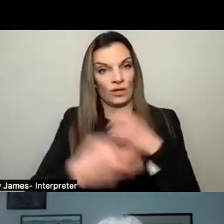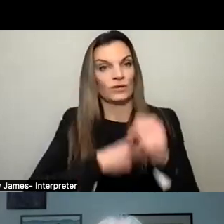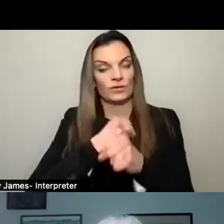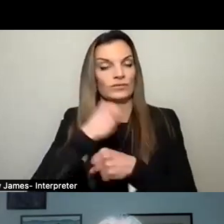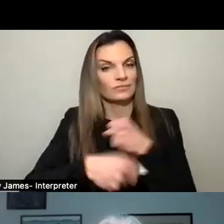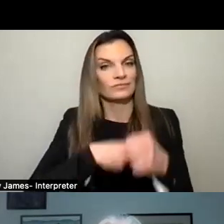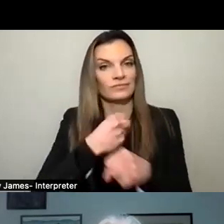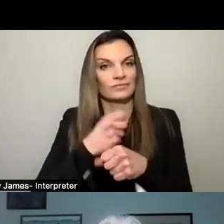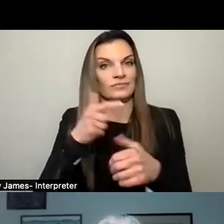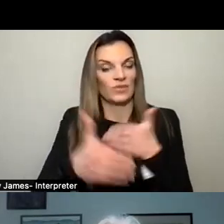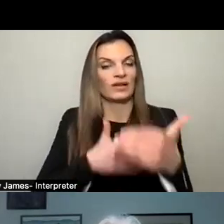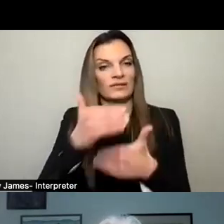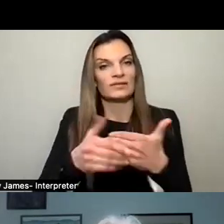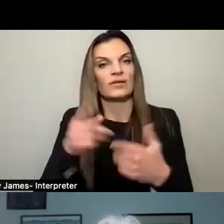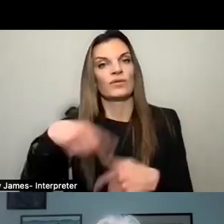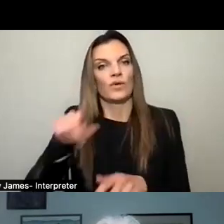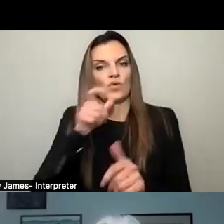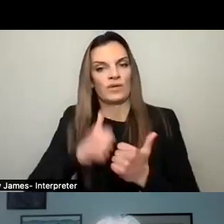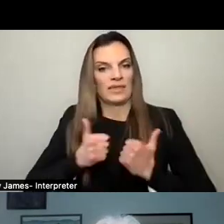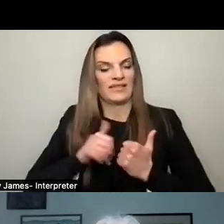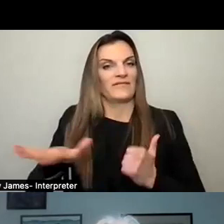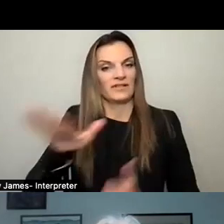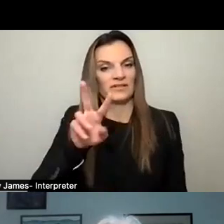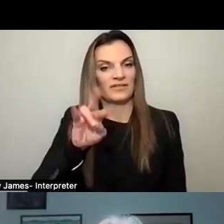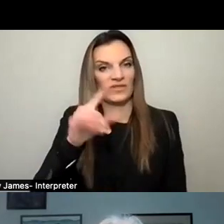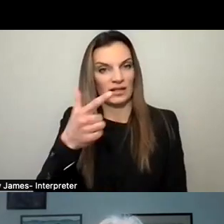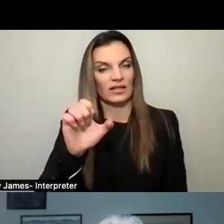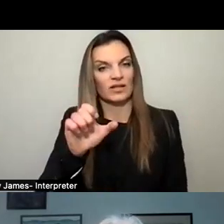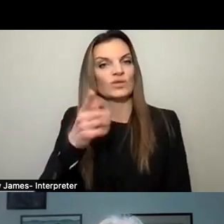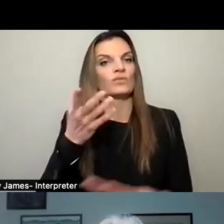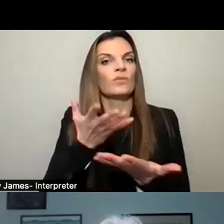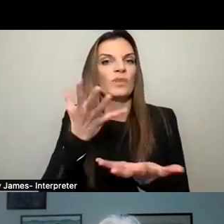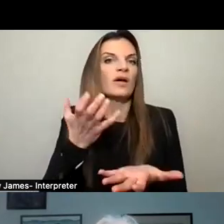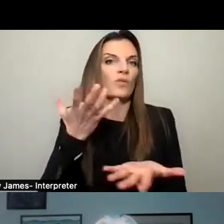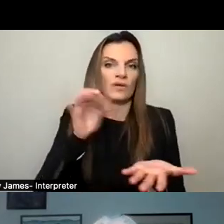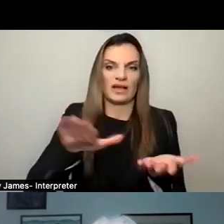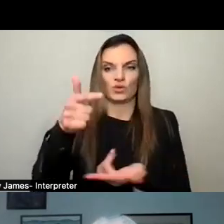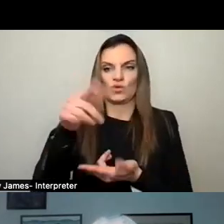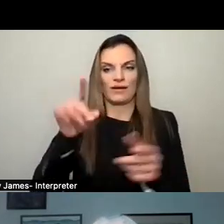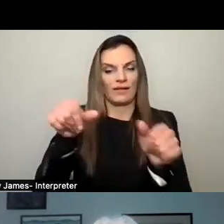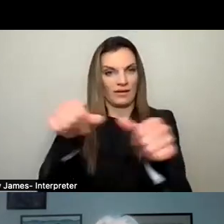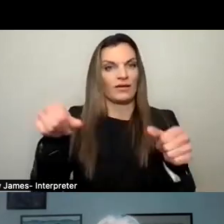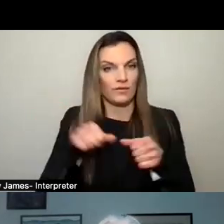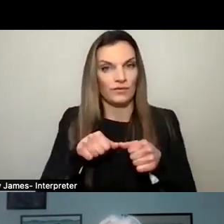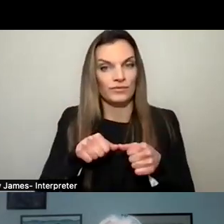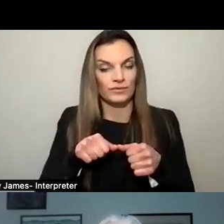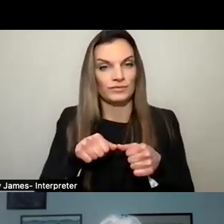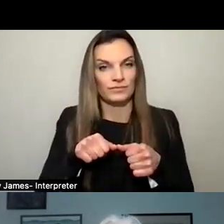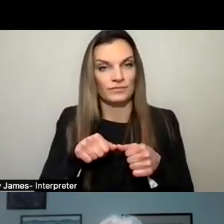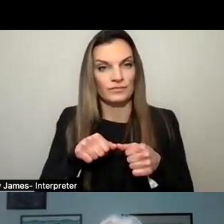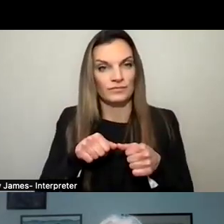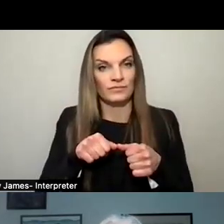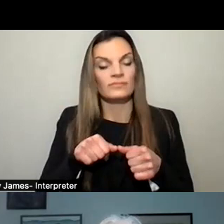residents weighing in on what they wanted to see on that 28 acres. Eight of the acres are